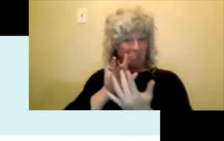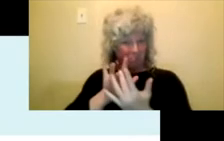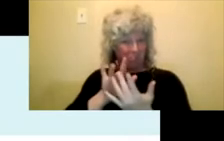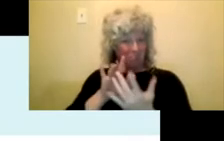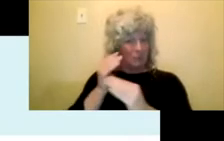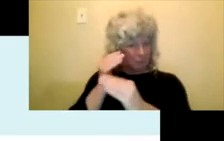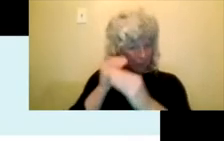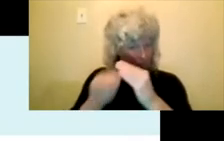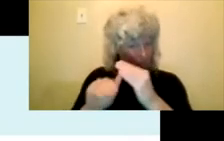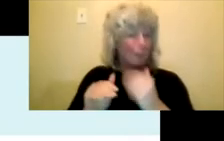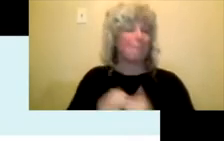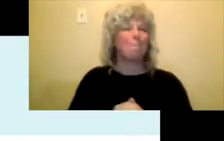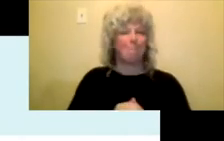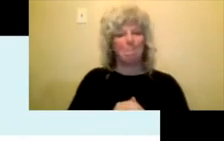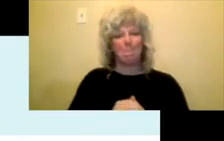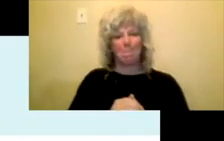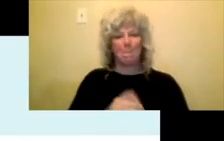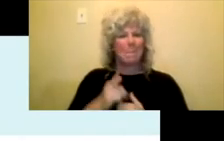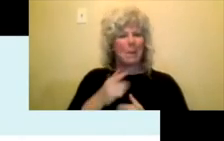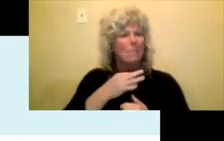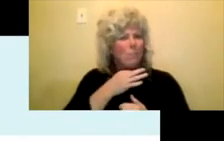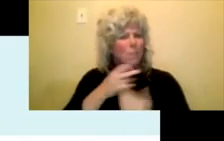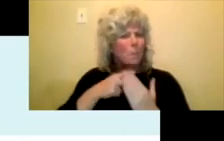out to her about learning more about this program.